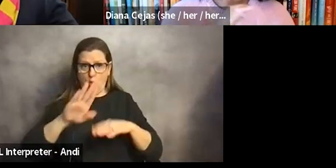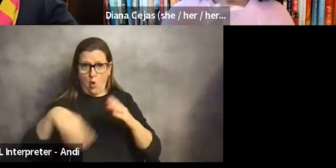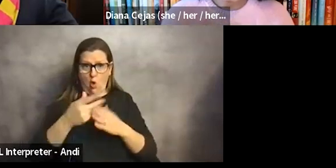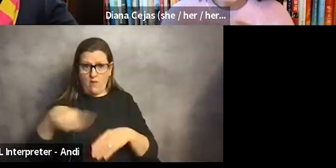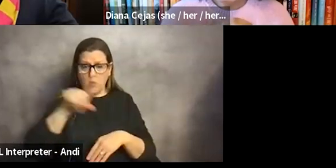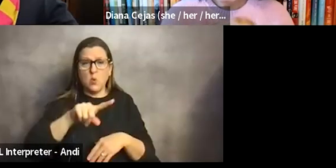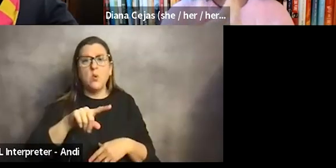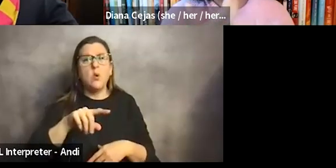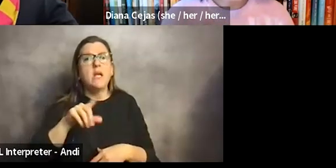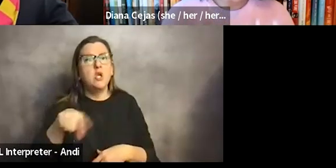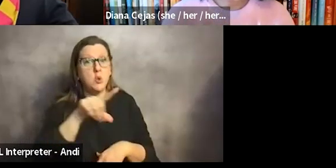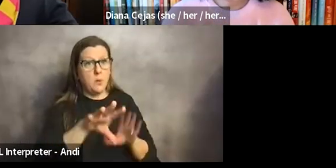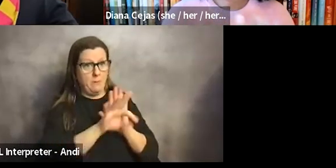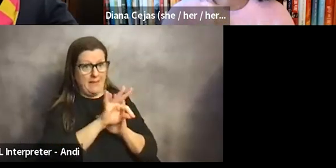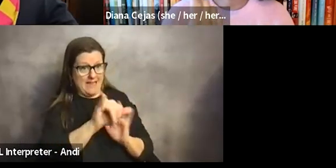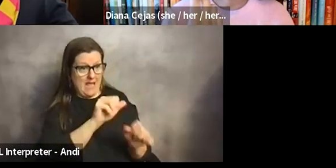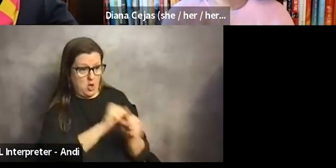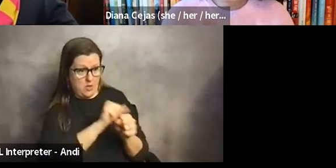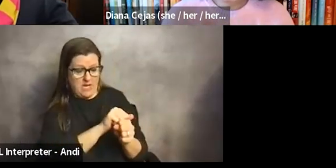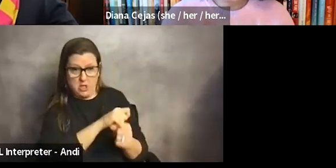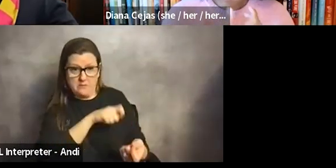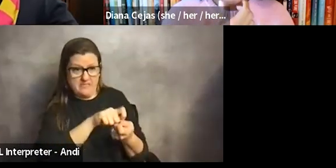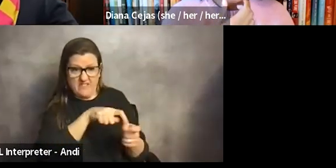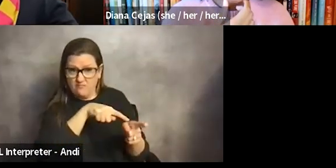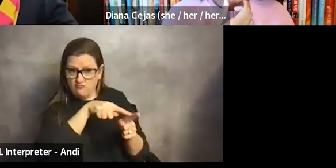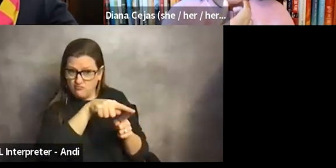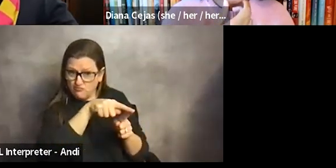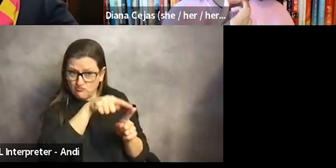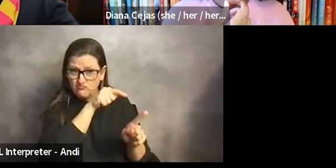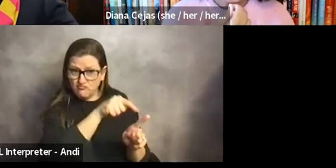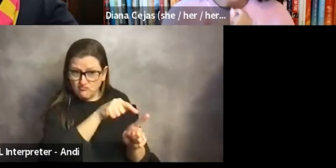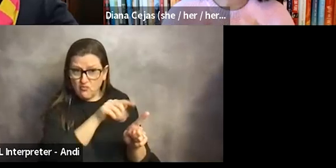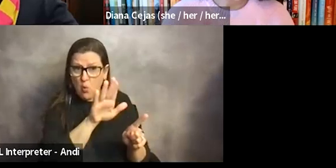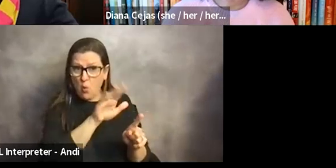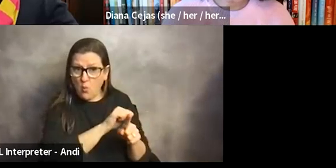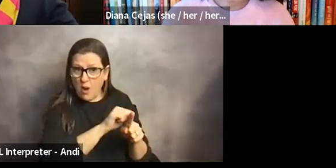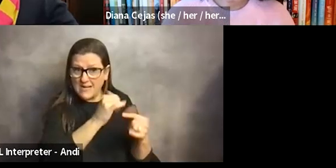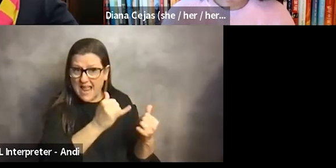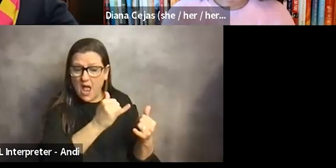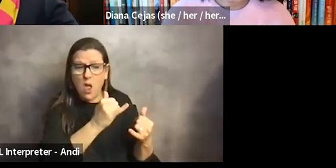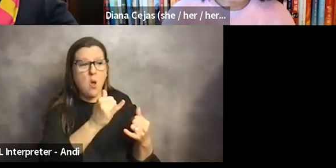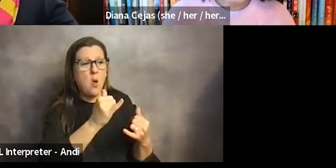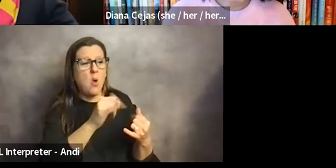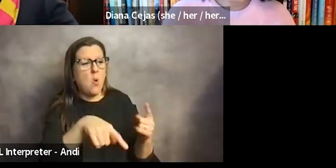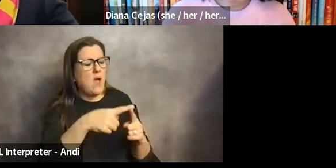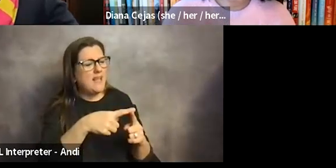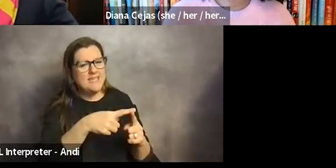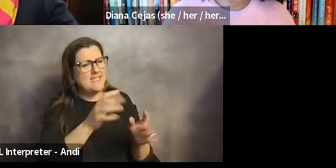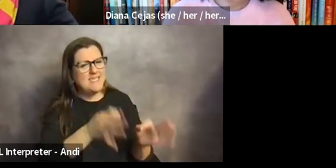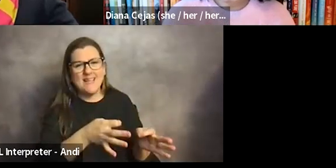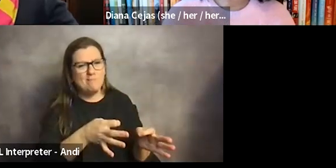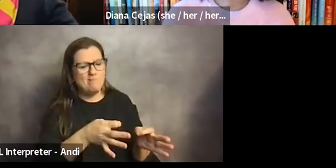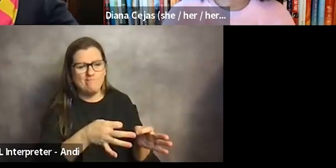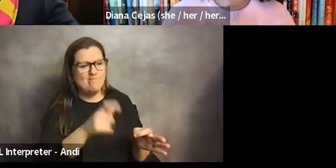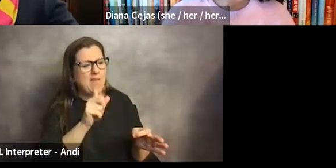the career that you selected, the specialty that you selected, the practice that you're in needs to shift? How do you create a career that